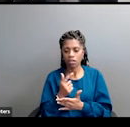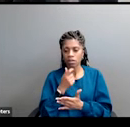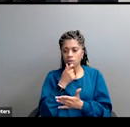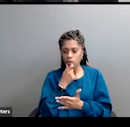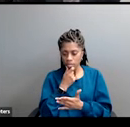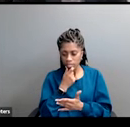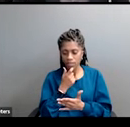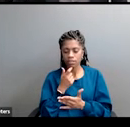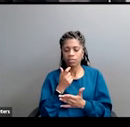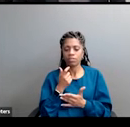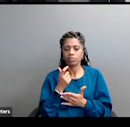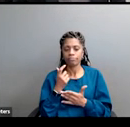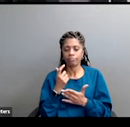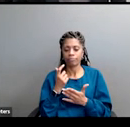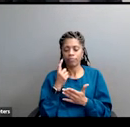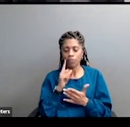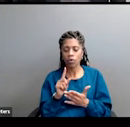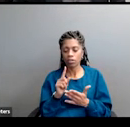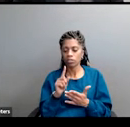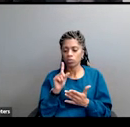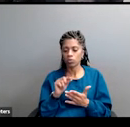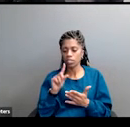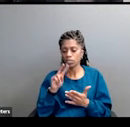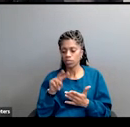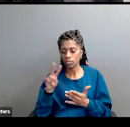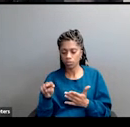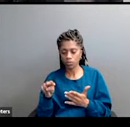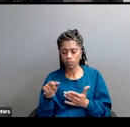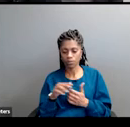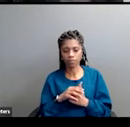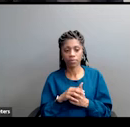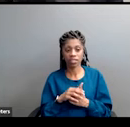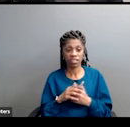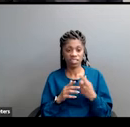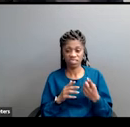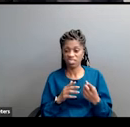2021. For 2022, it's accelerating. This is what we're facing.